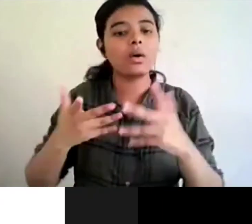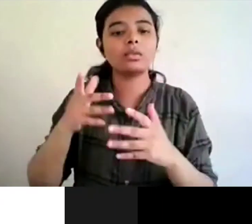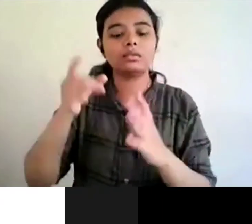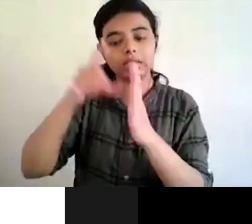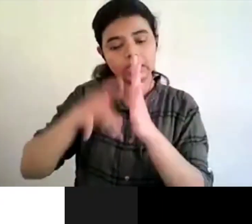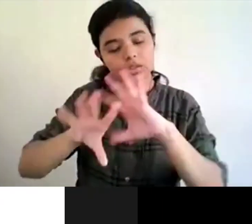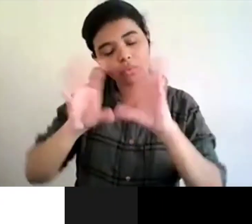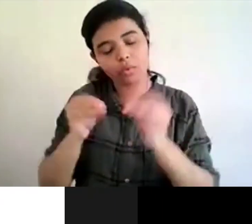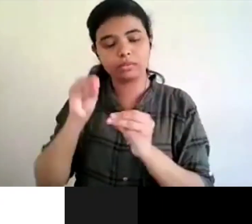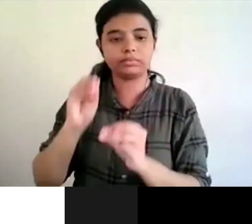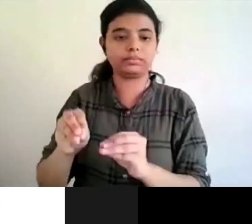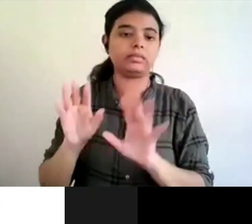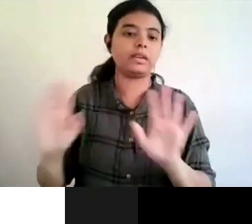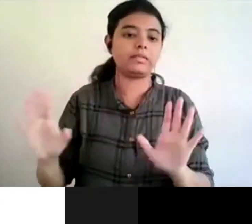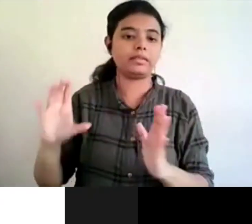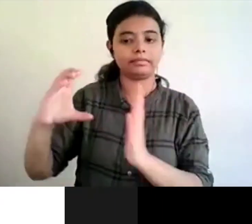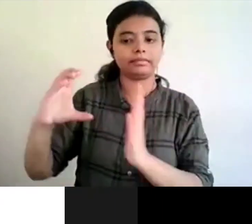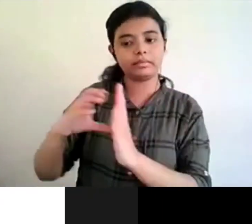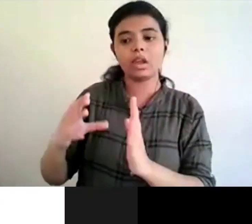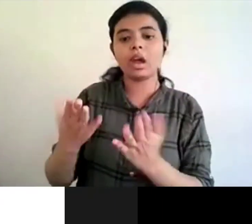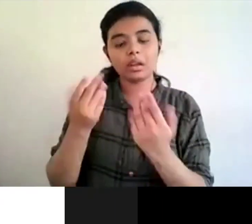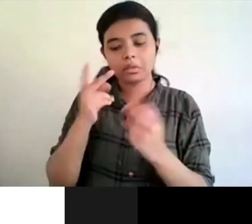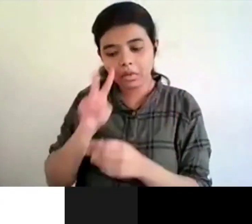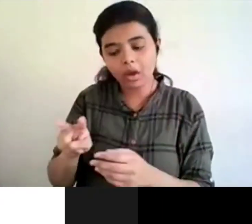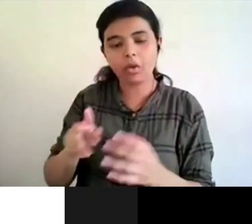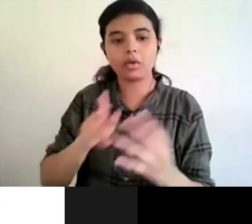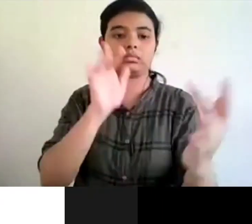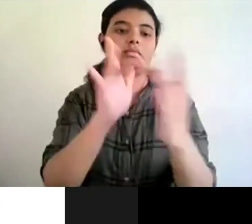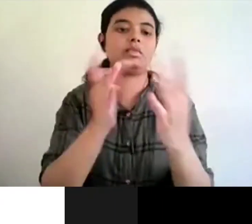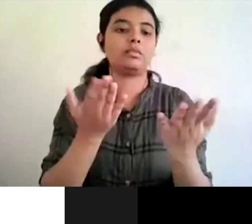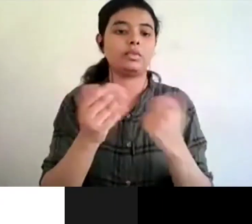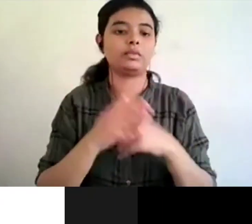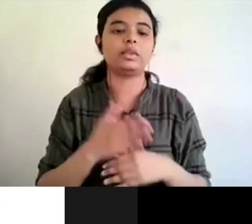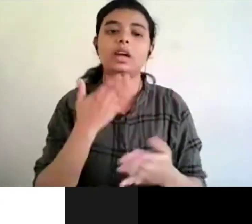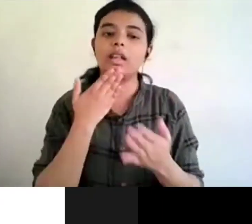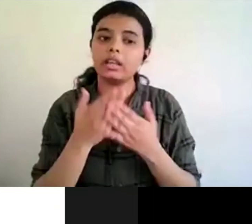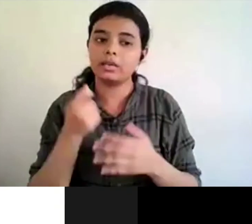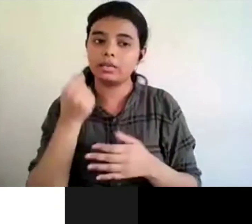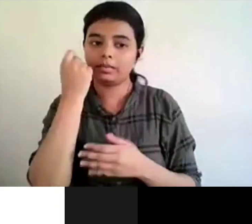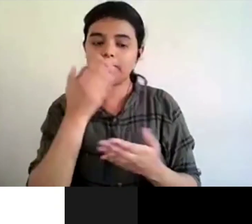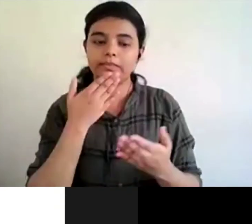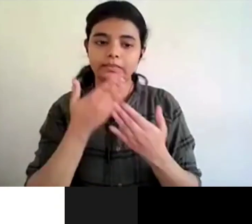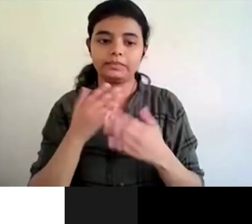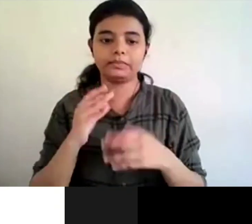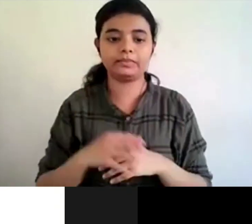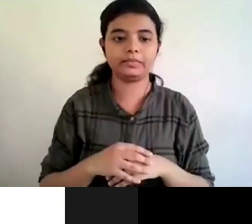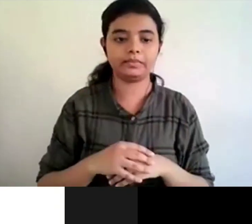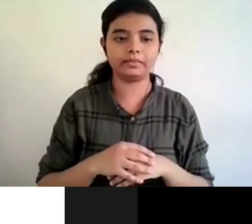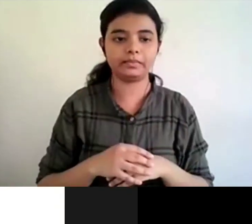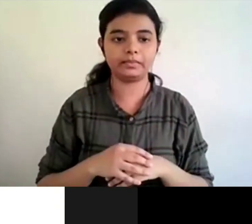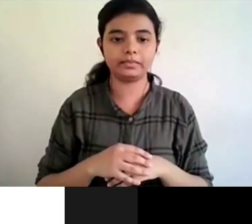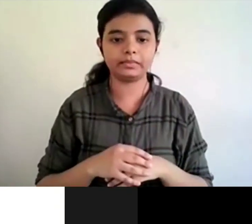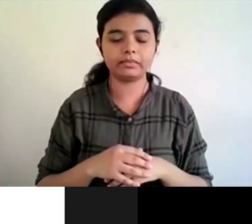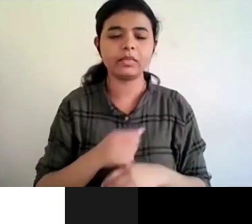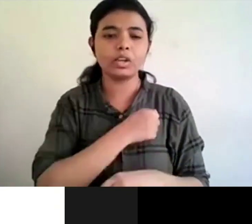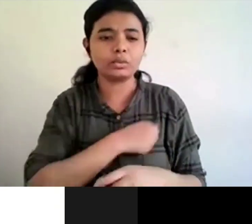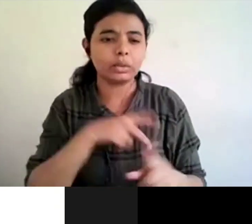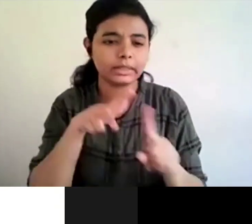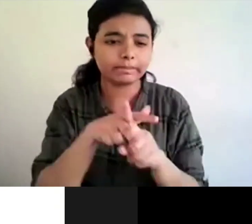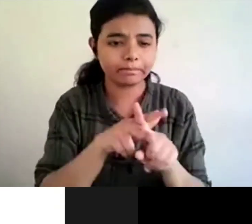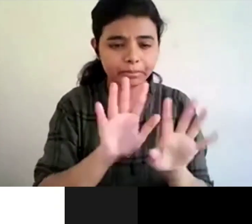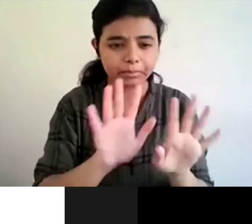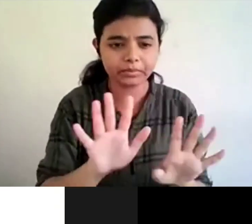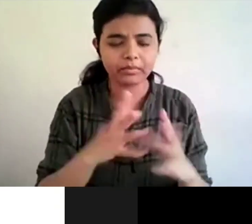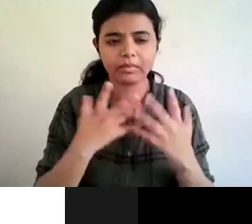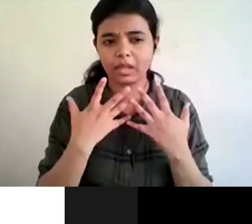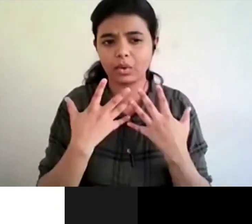please uh in touch okay sir thank you so much sir uh sorry sir for interrupting uh